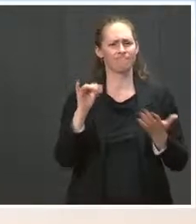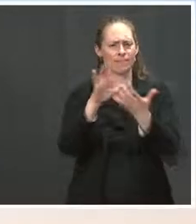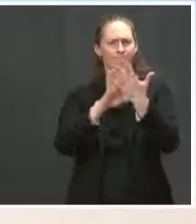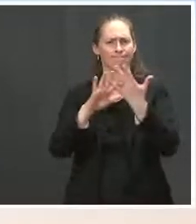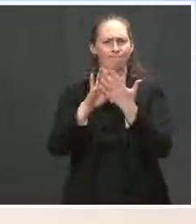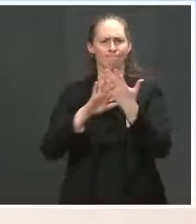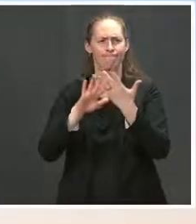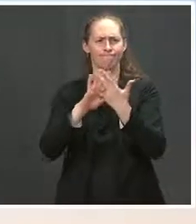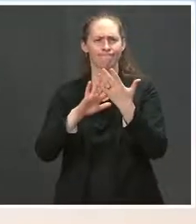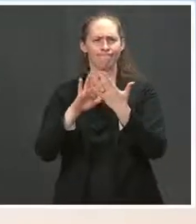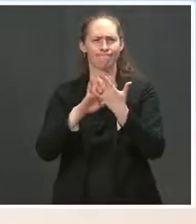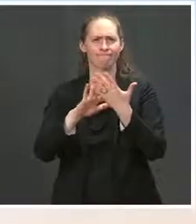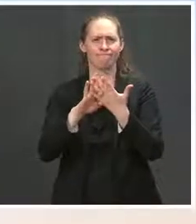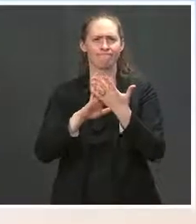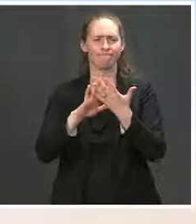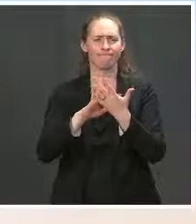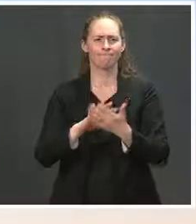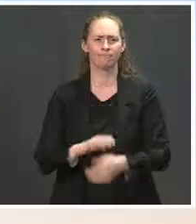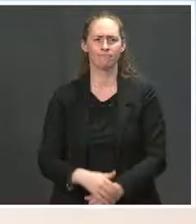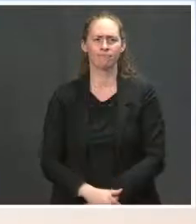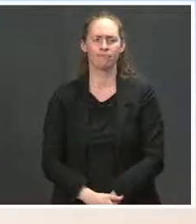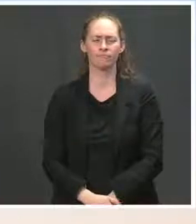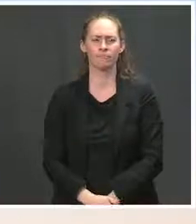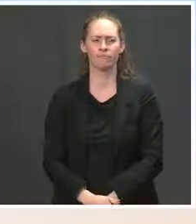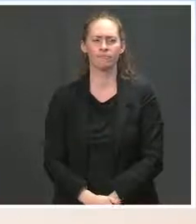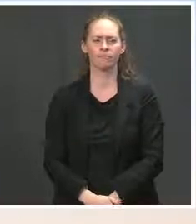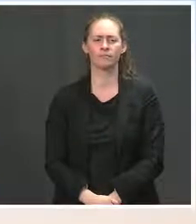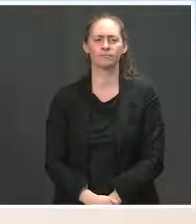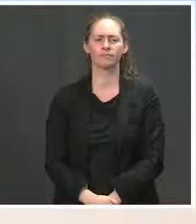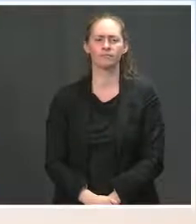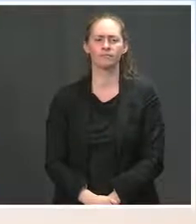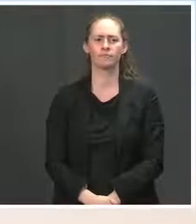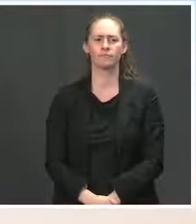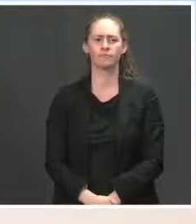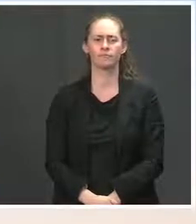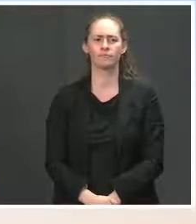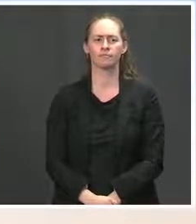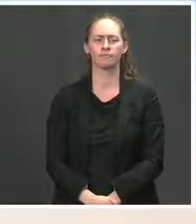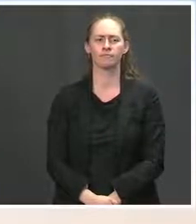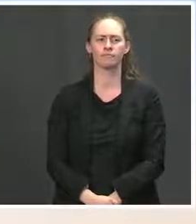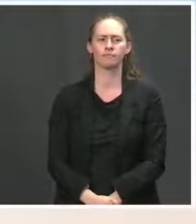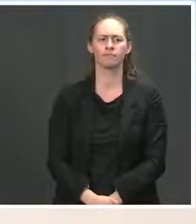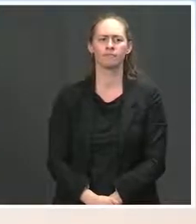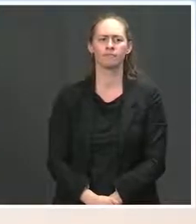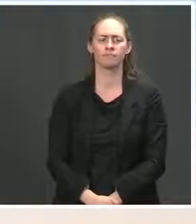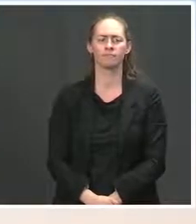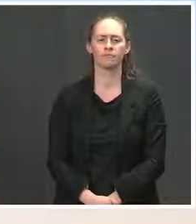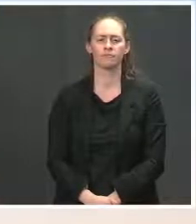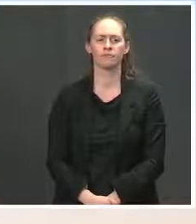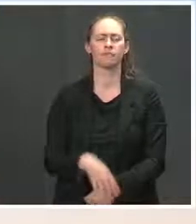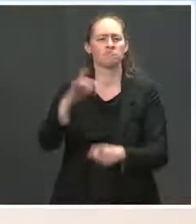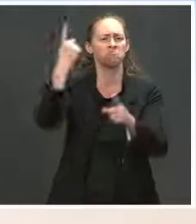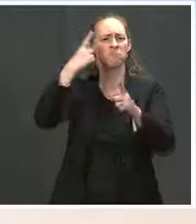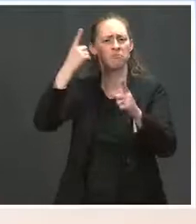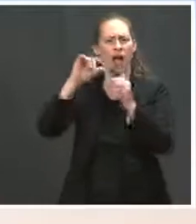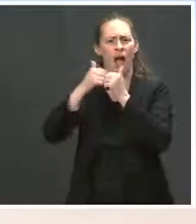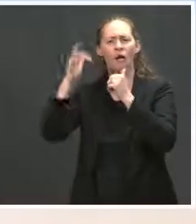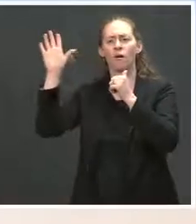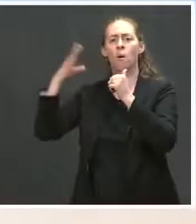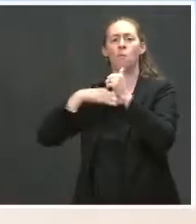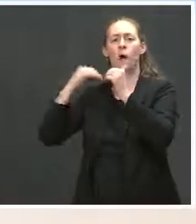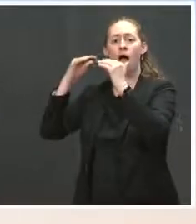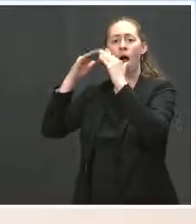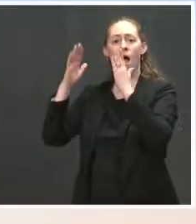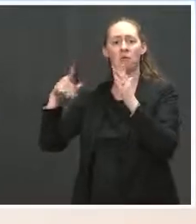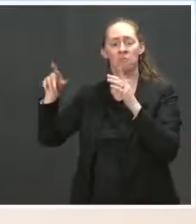does the White House view this visit? And is it likely to change this administration's position in rejoining the